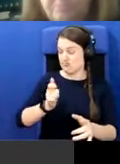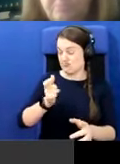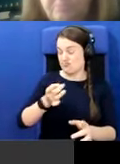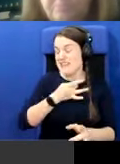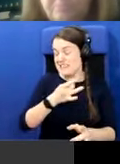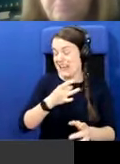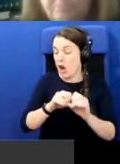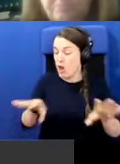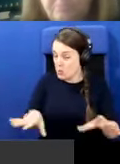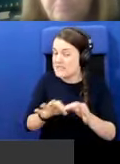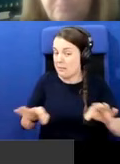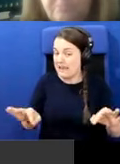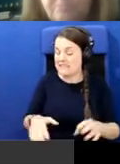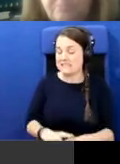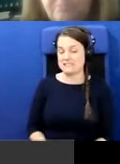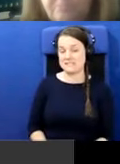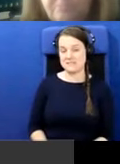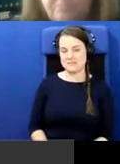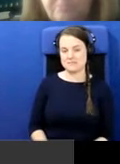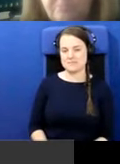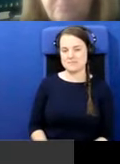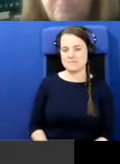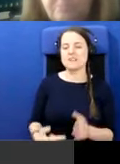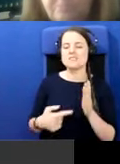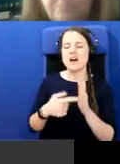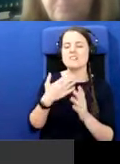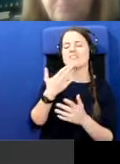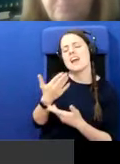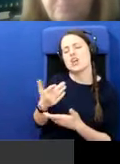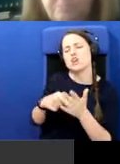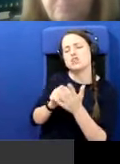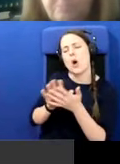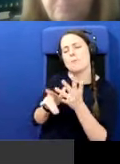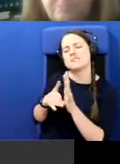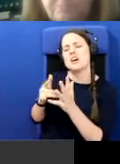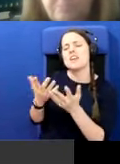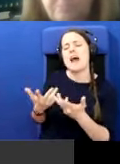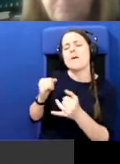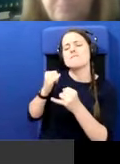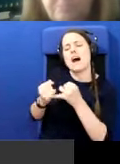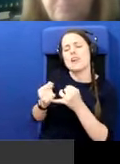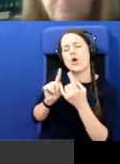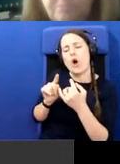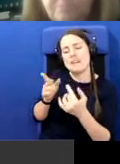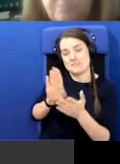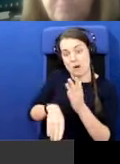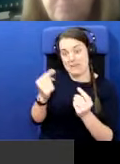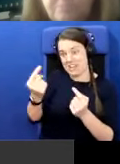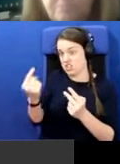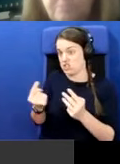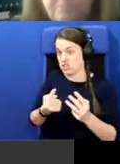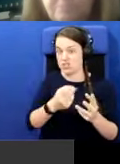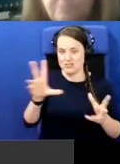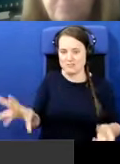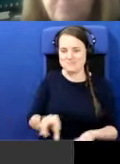Okay. Thomas, thank you. Um, look, I'm just going to take some final comments from all of you, if, if we can. And that's, you know, just to bring us to a neat